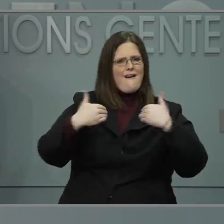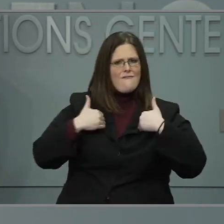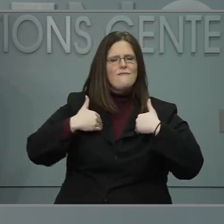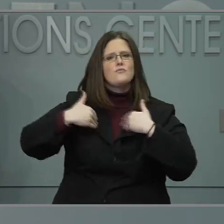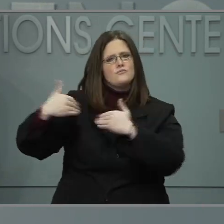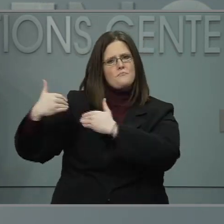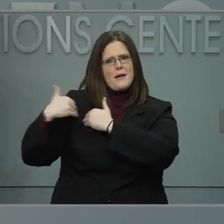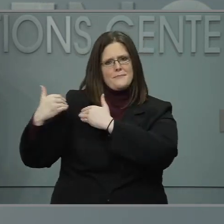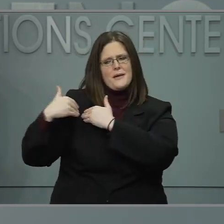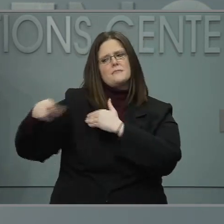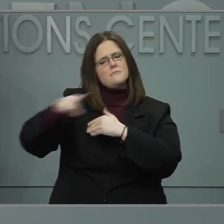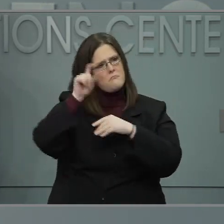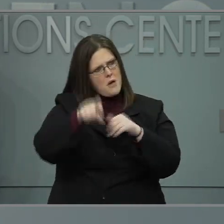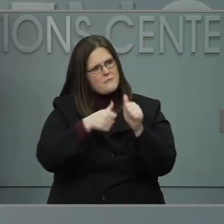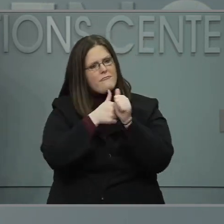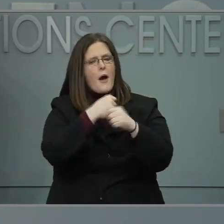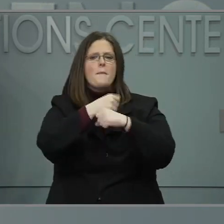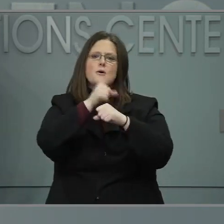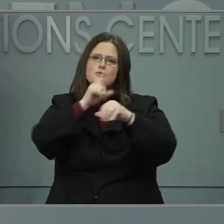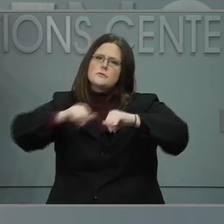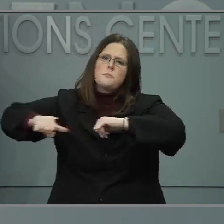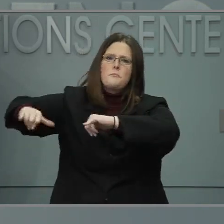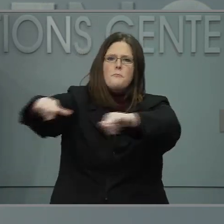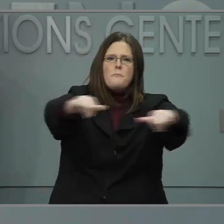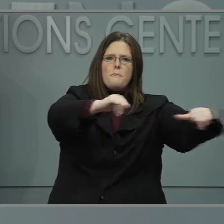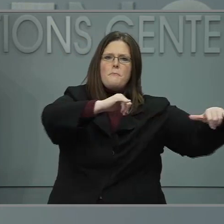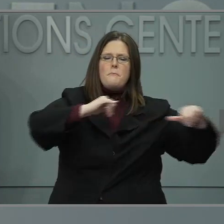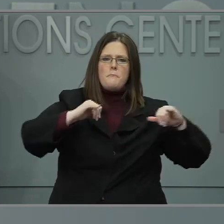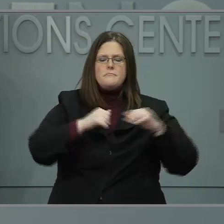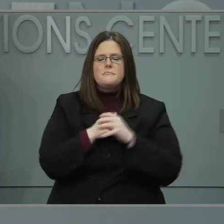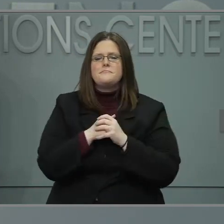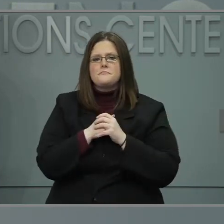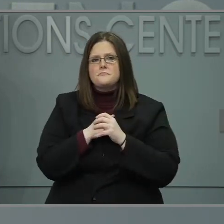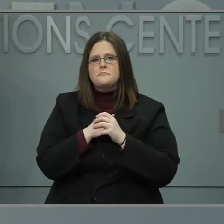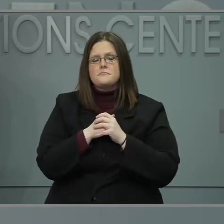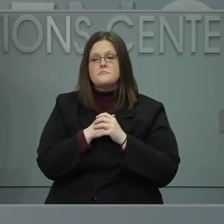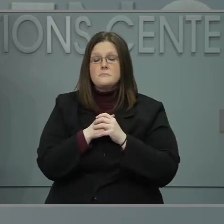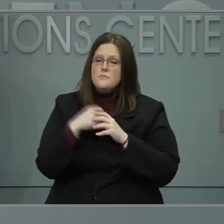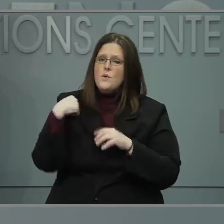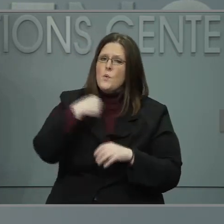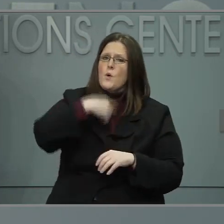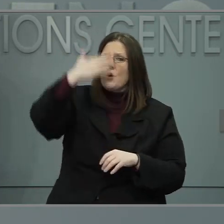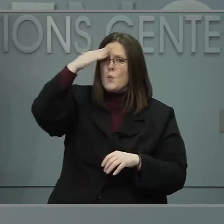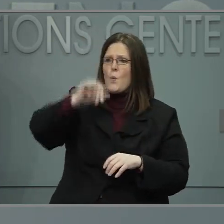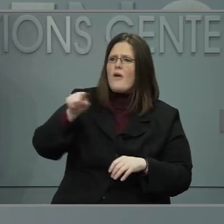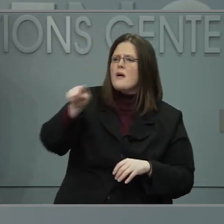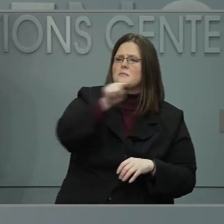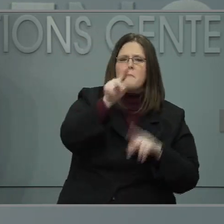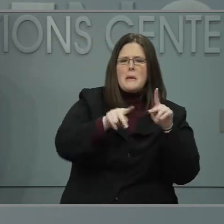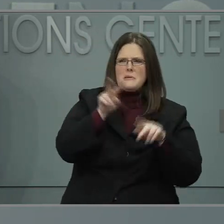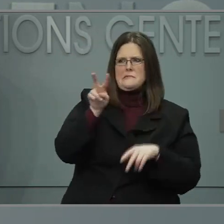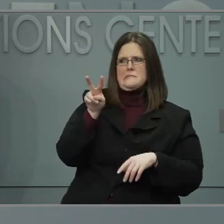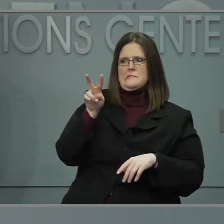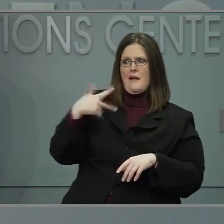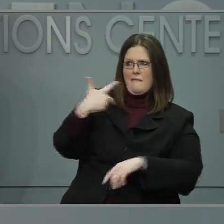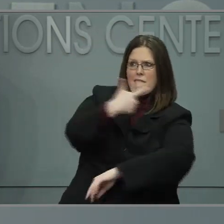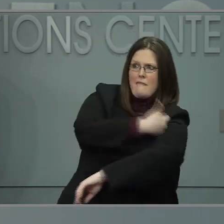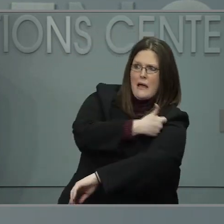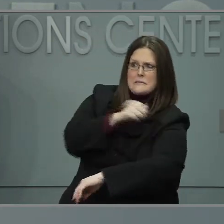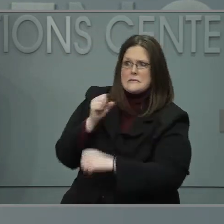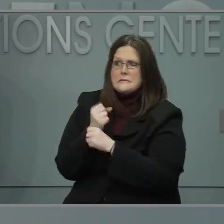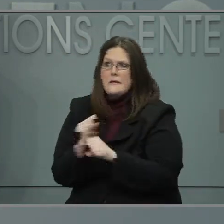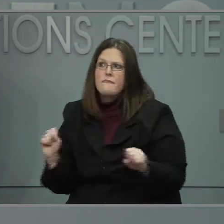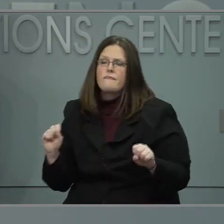questions about the vaccine itself. We are equally committed to engaging communities as partners and working with trusted voices